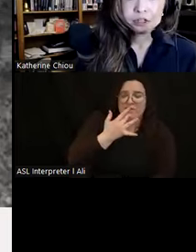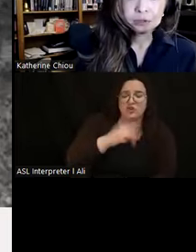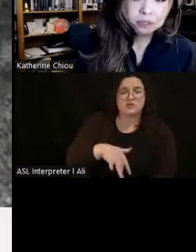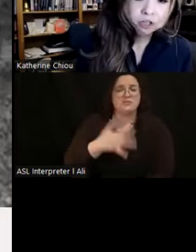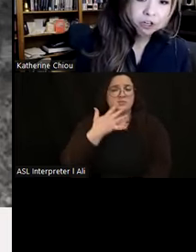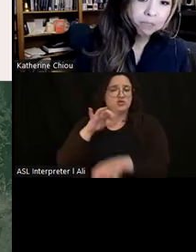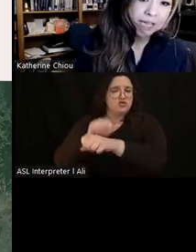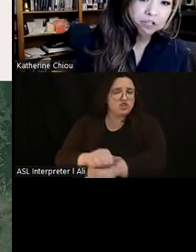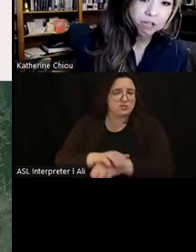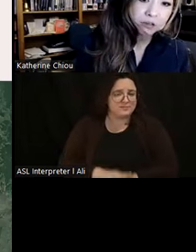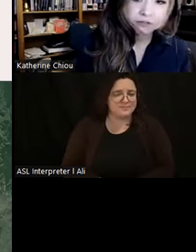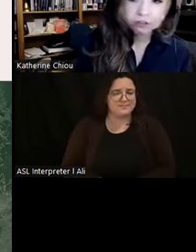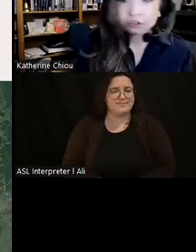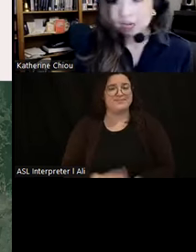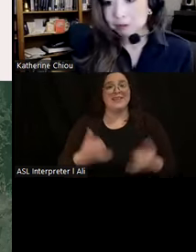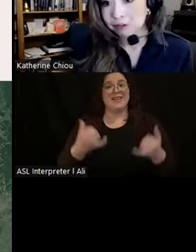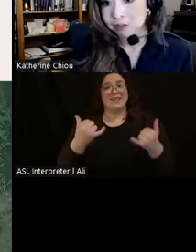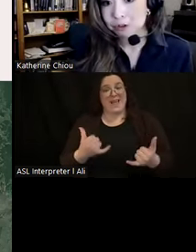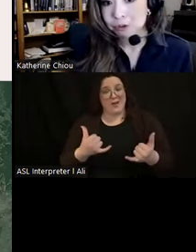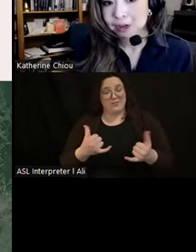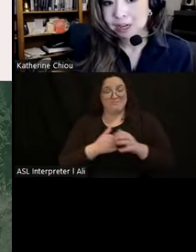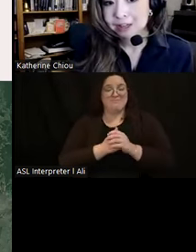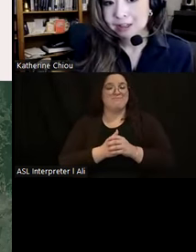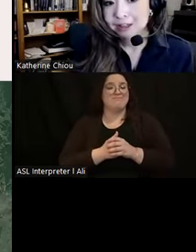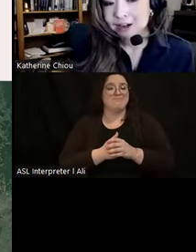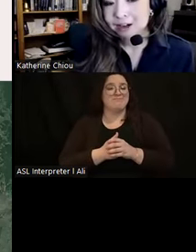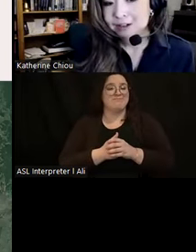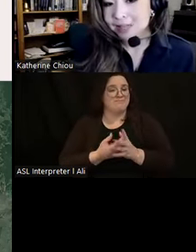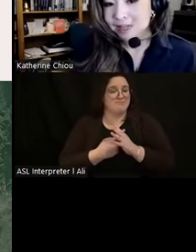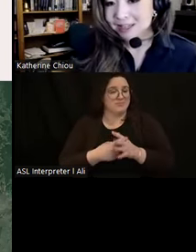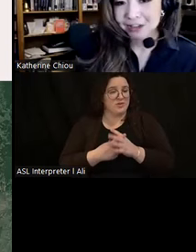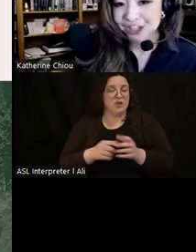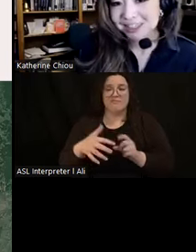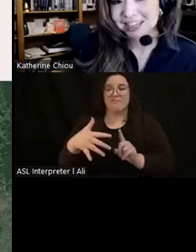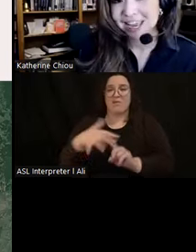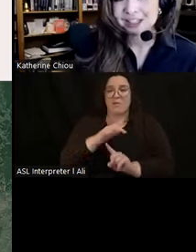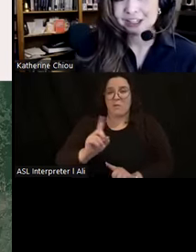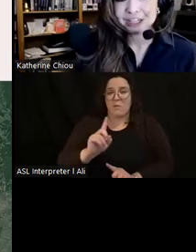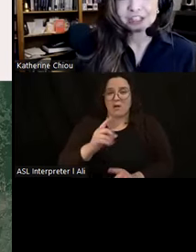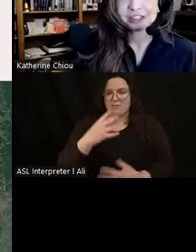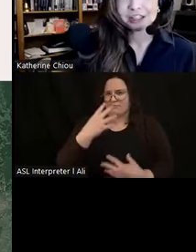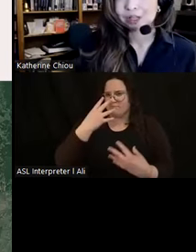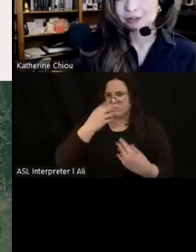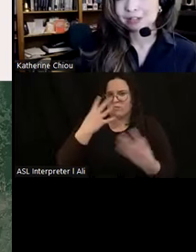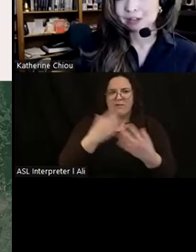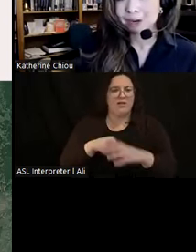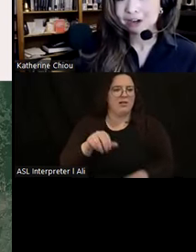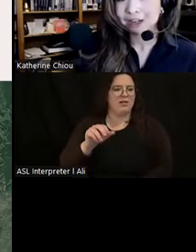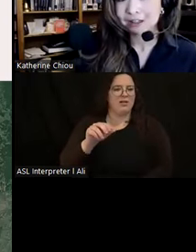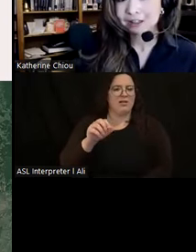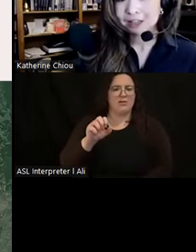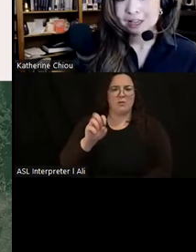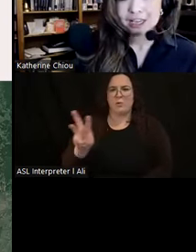So as we turn the page now to the first chapter of our story, our setting is the very majestic Andean region of western South